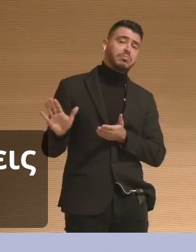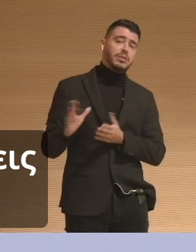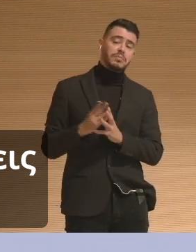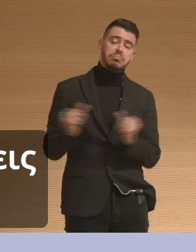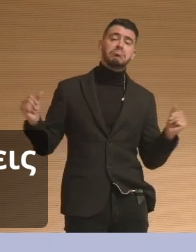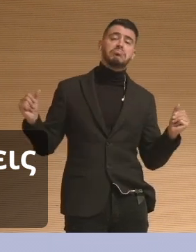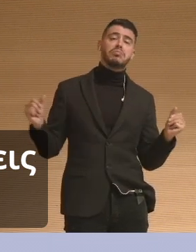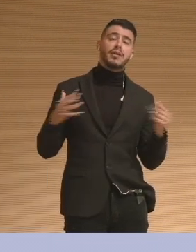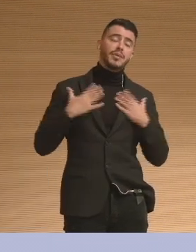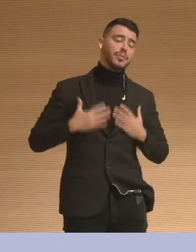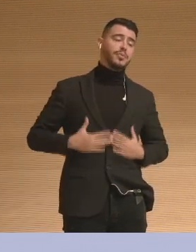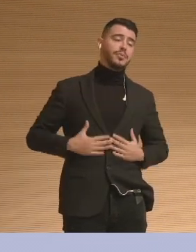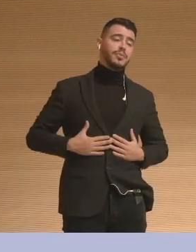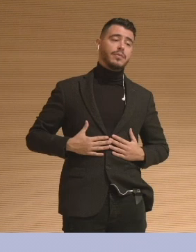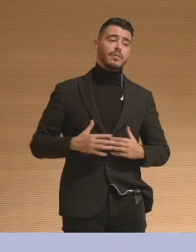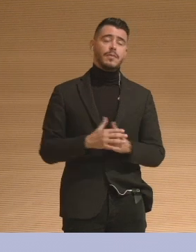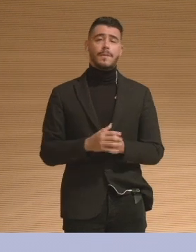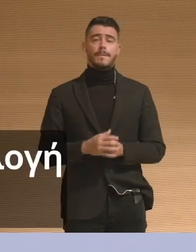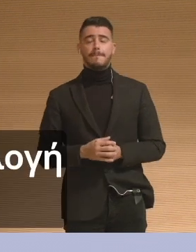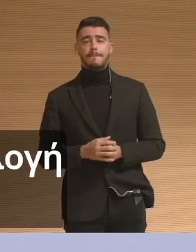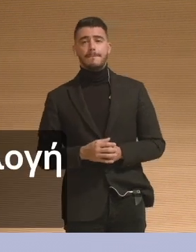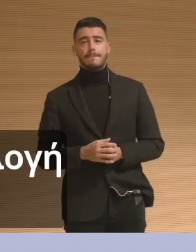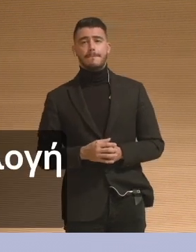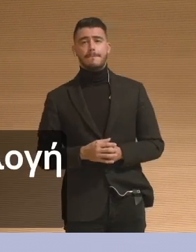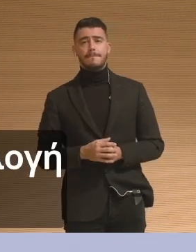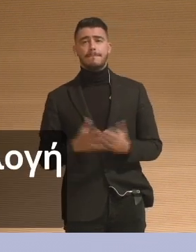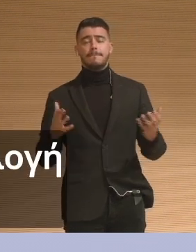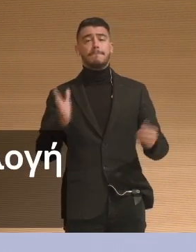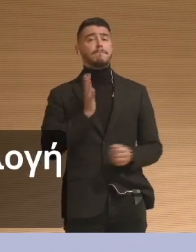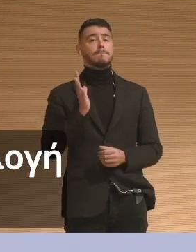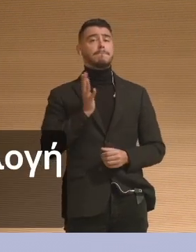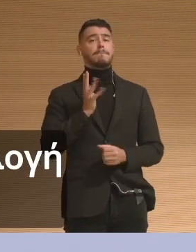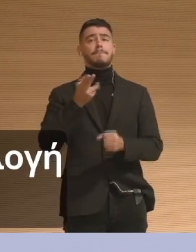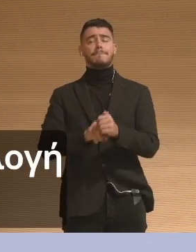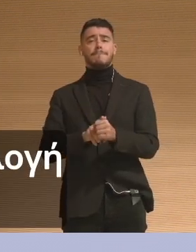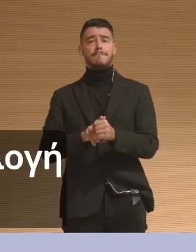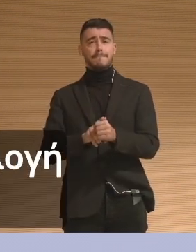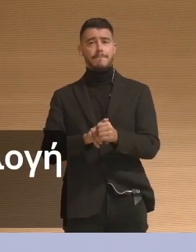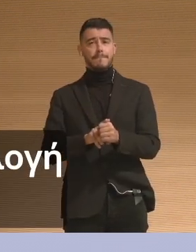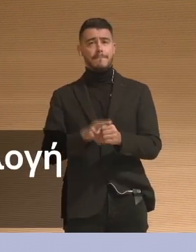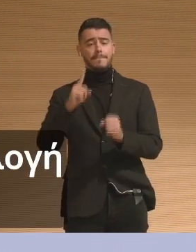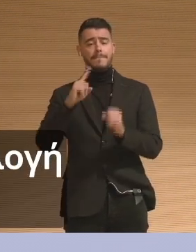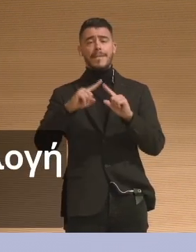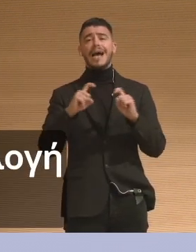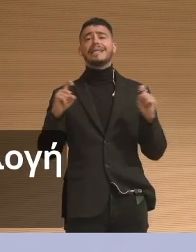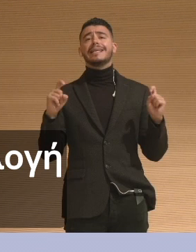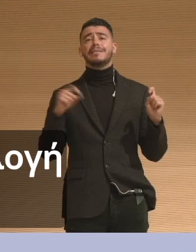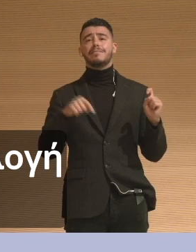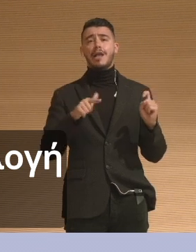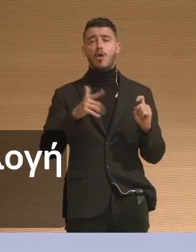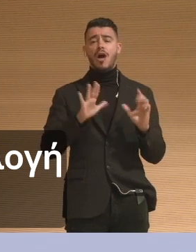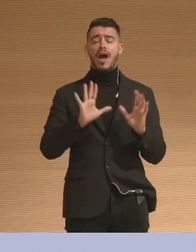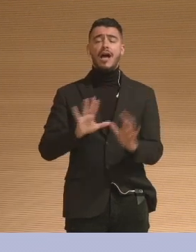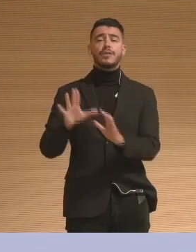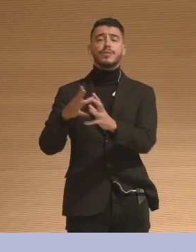being able to move on. Who here has ever contributed something to a larger collection